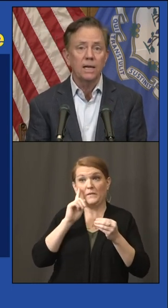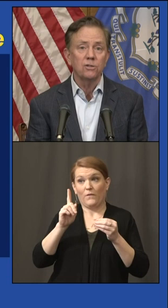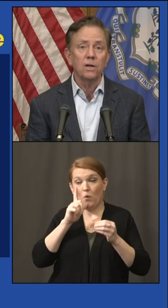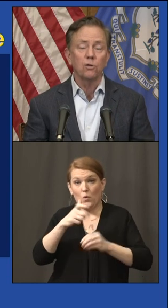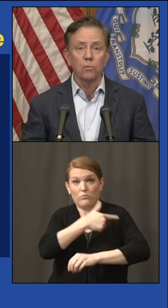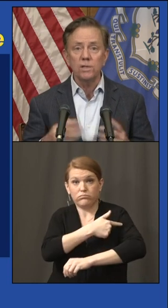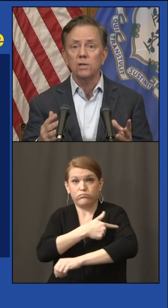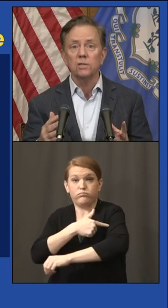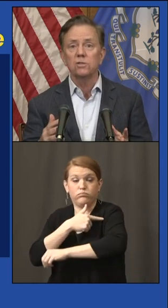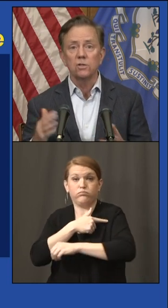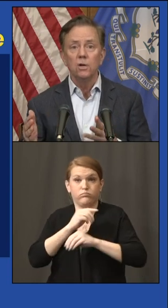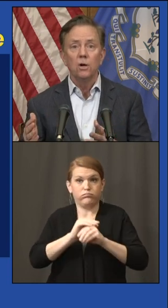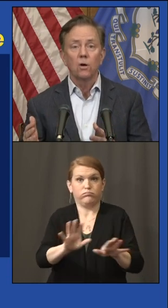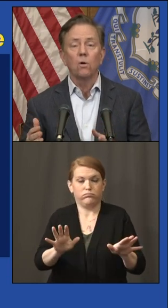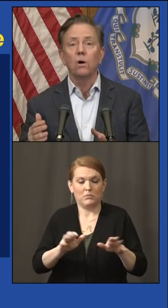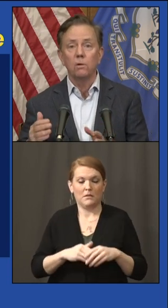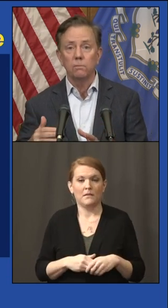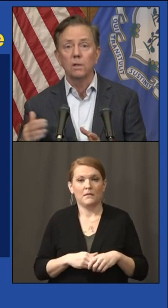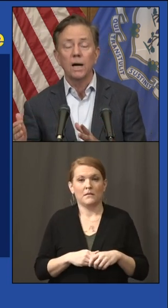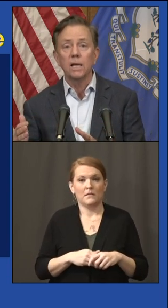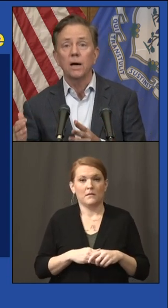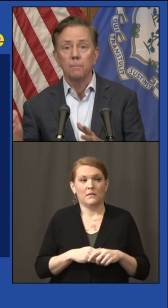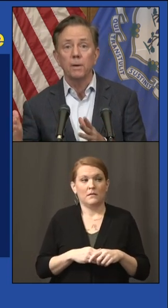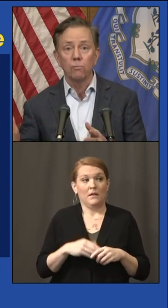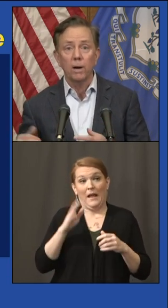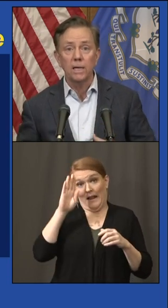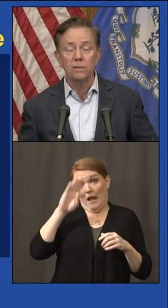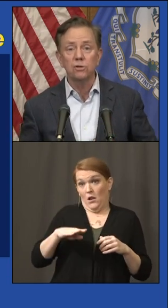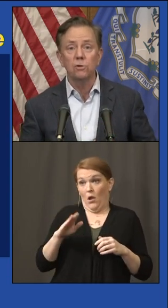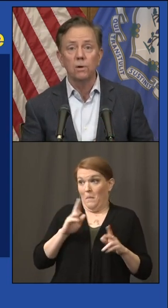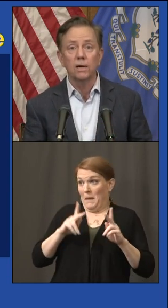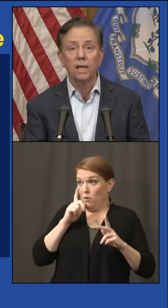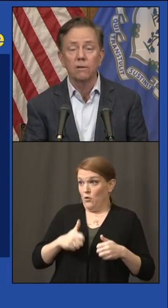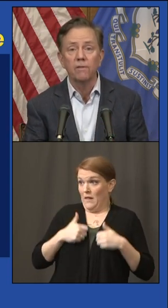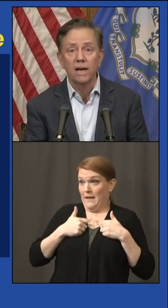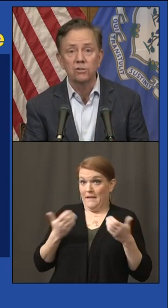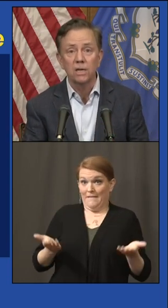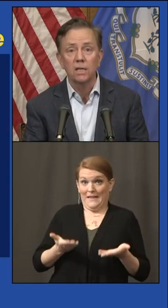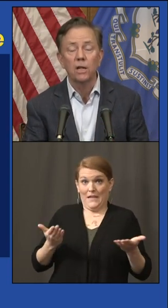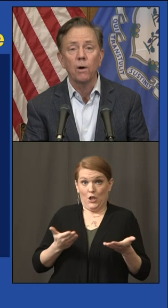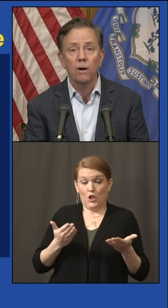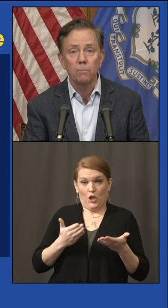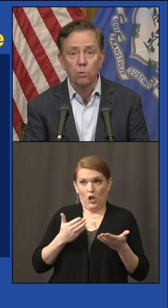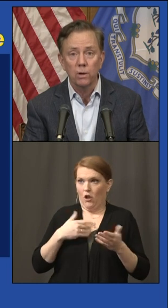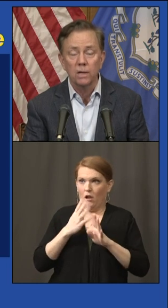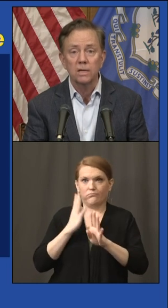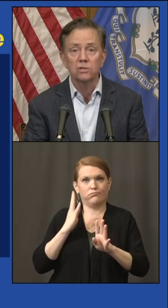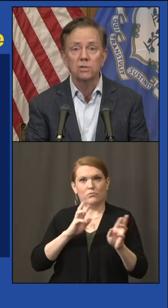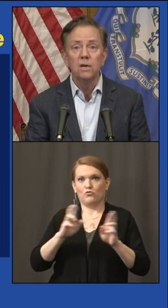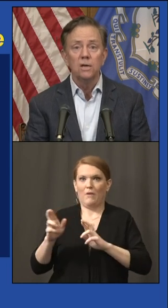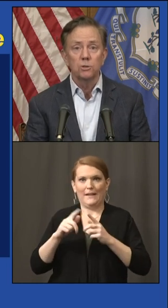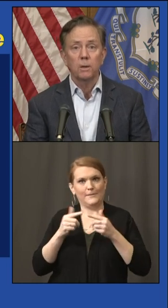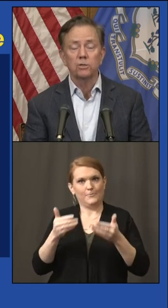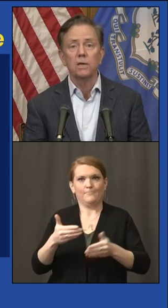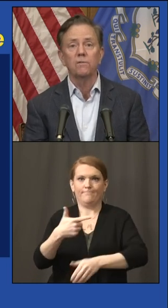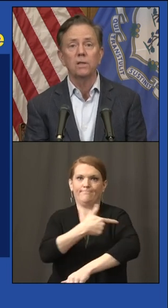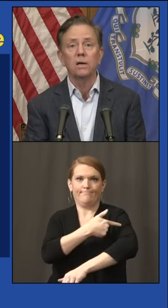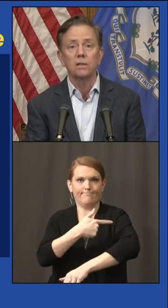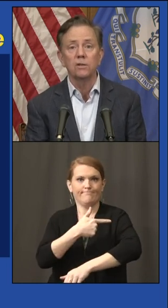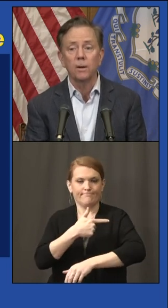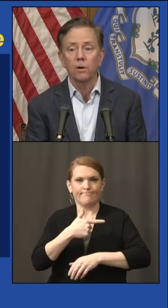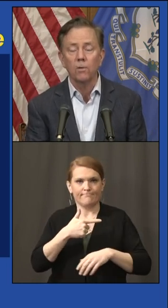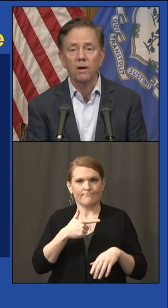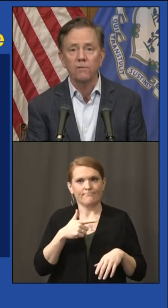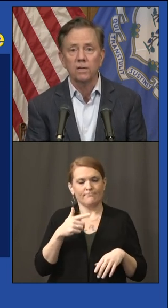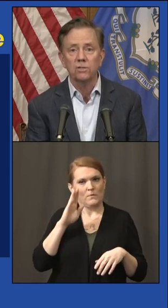I can tell you the residents are all lining up and ready to get the vaccine. They know how important it is, especially given